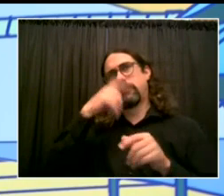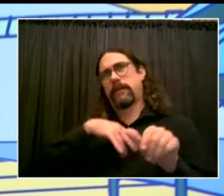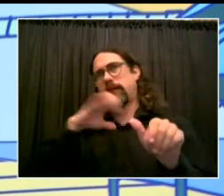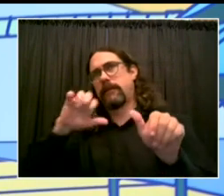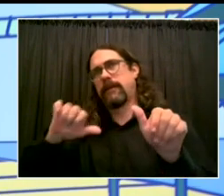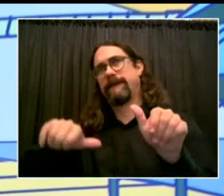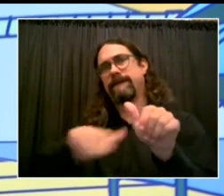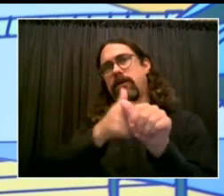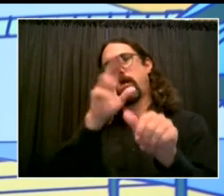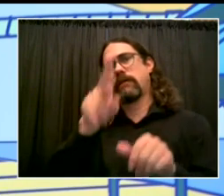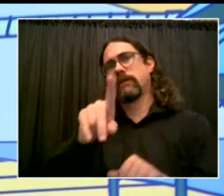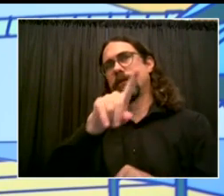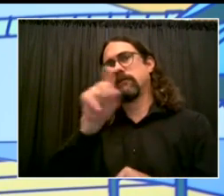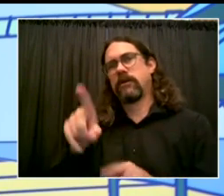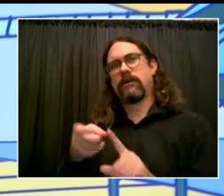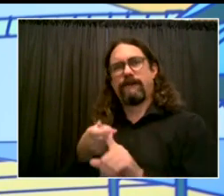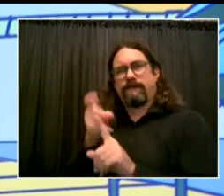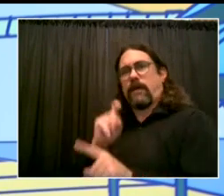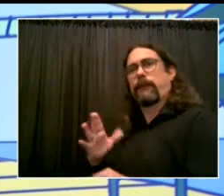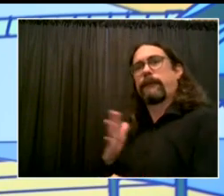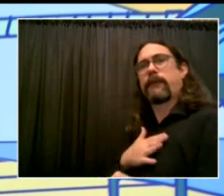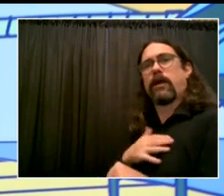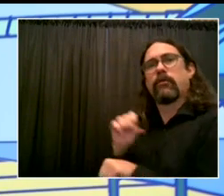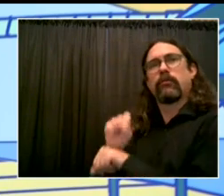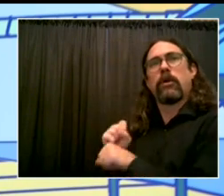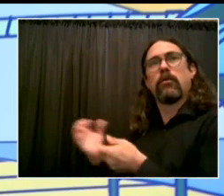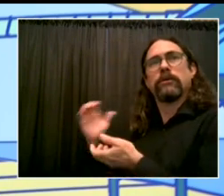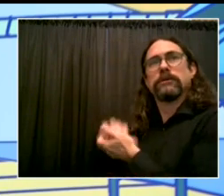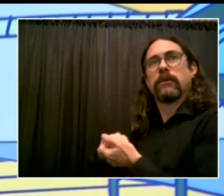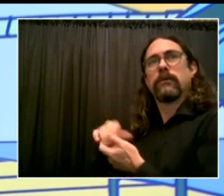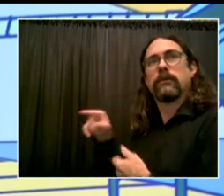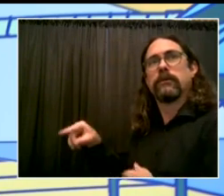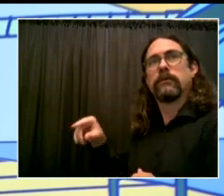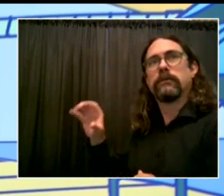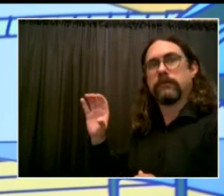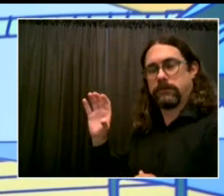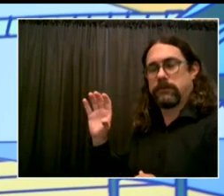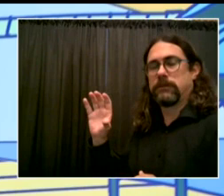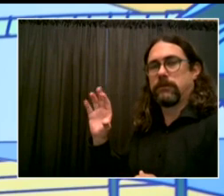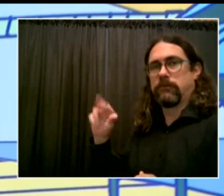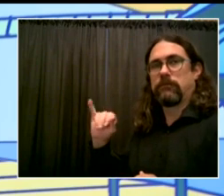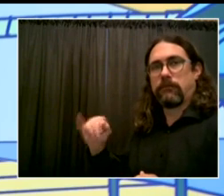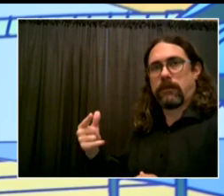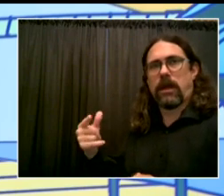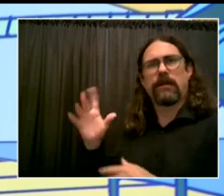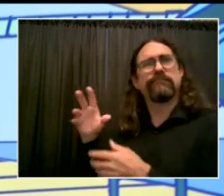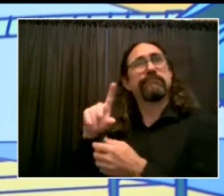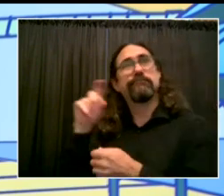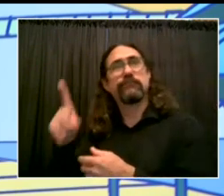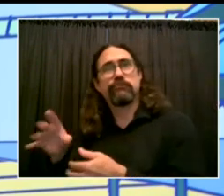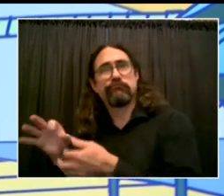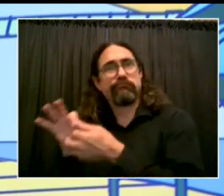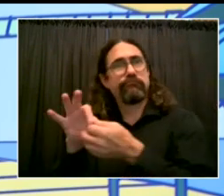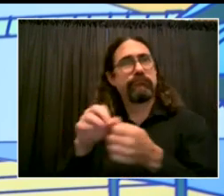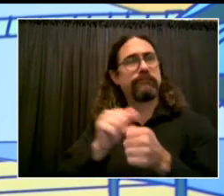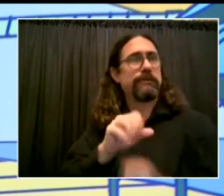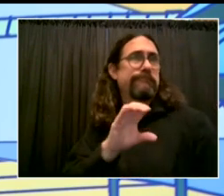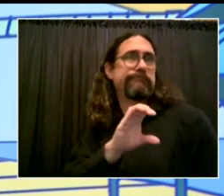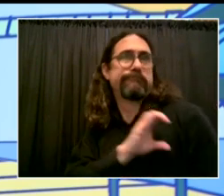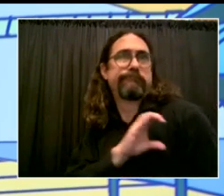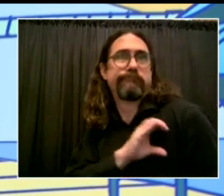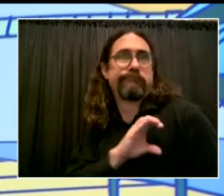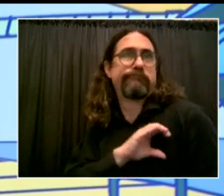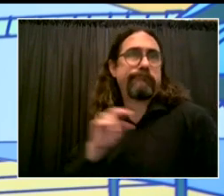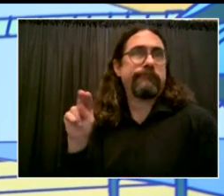I mentioned Commissioner Shea and some other brass going unmasked, you said, you know, as long as they're vaccinated,